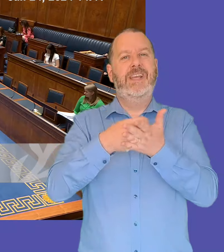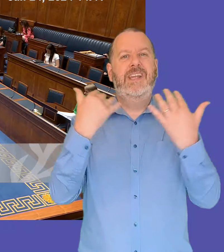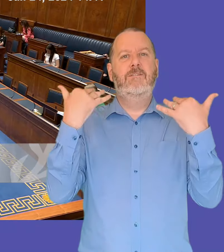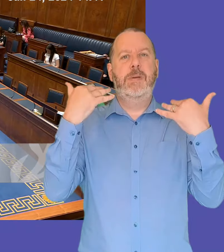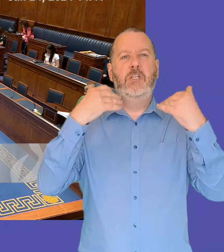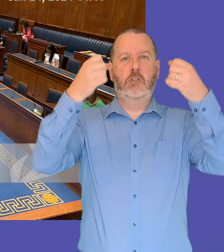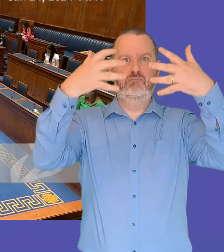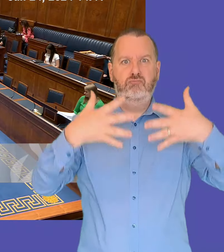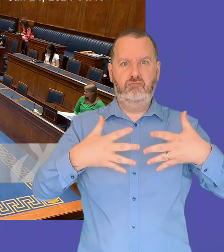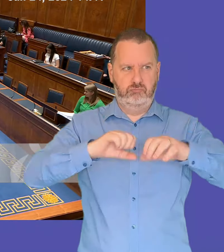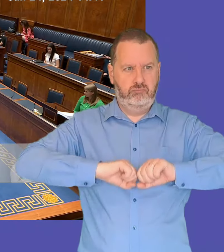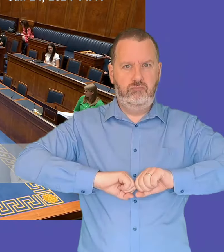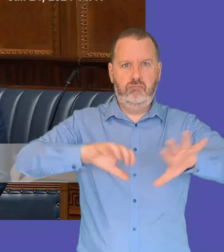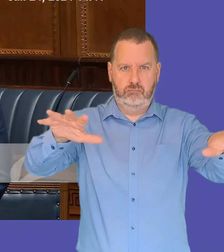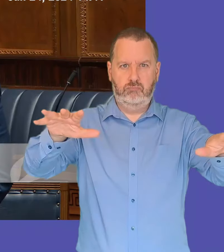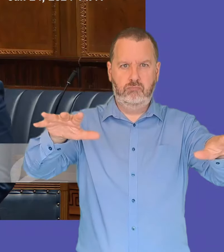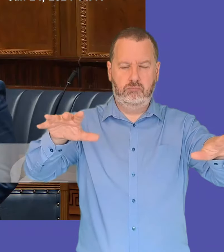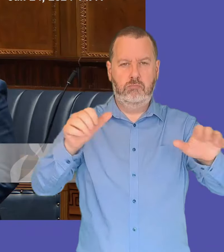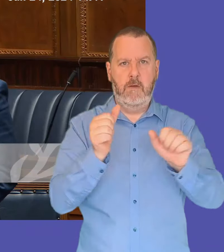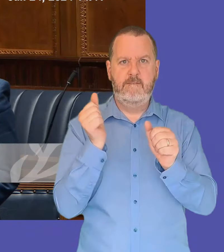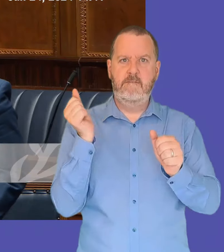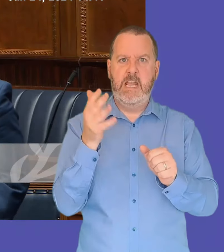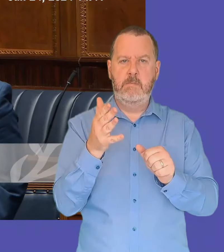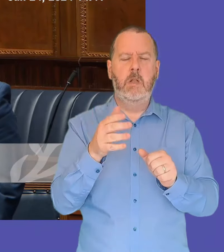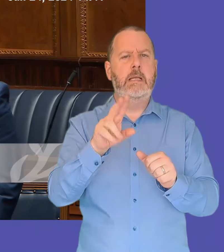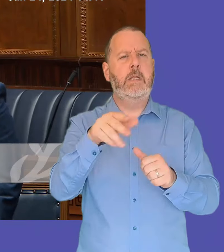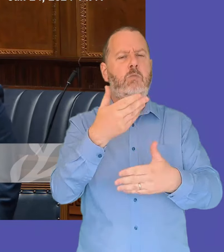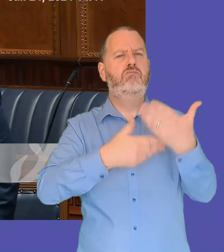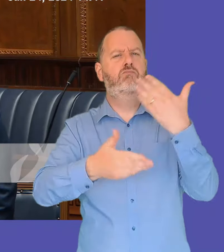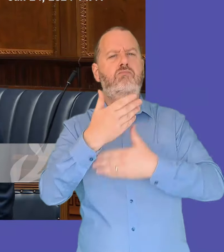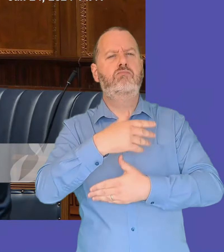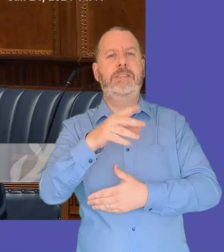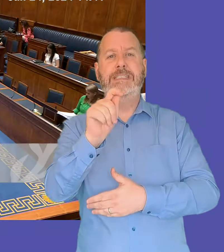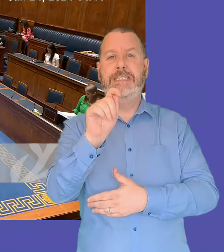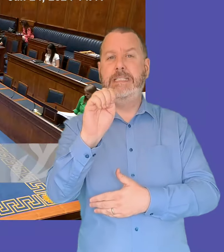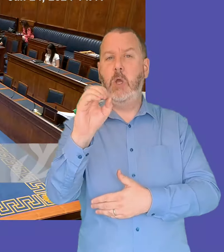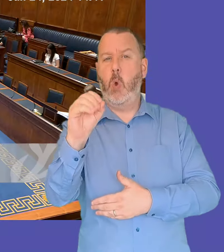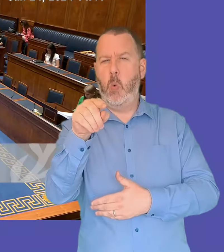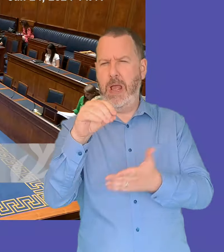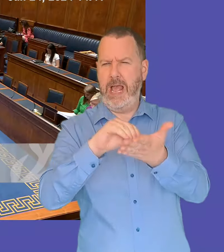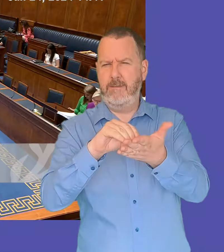first minister outline the executive office role and set an economic policy